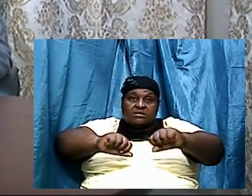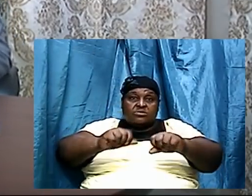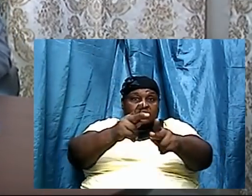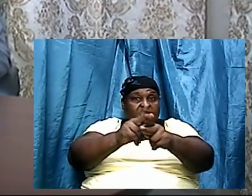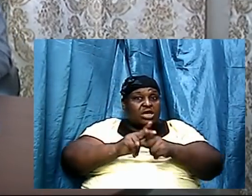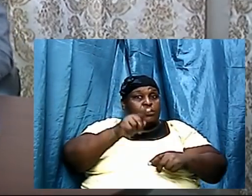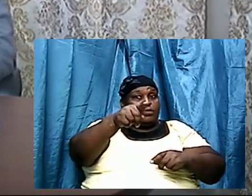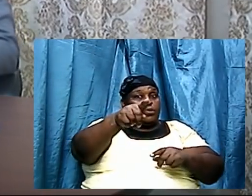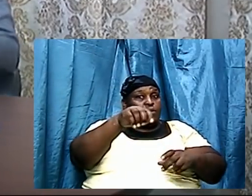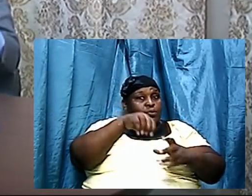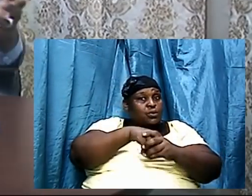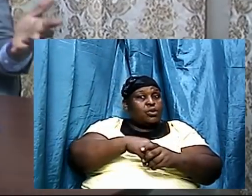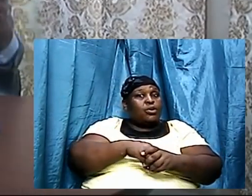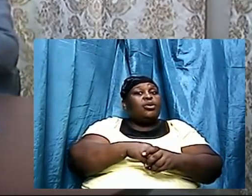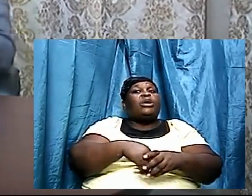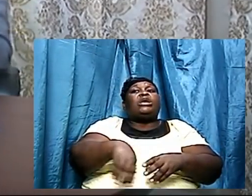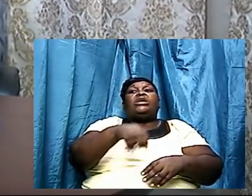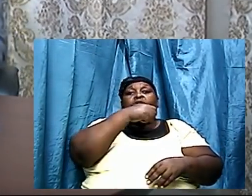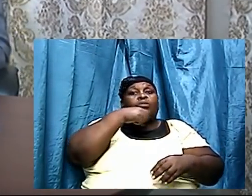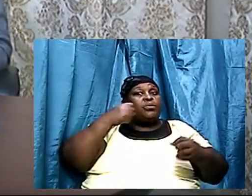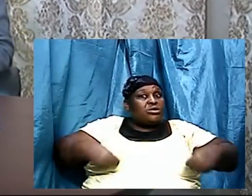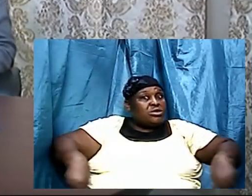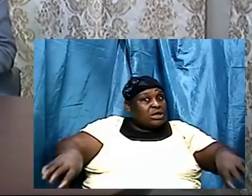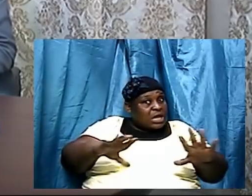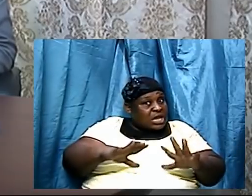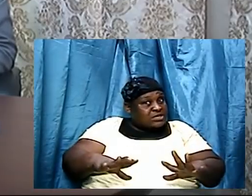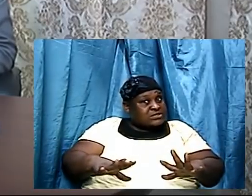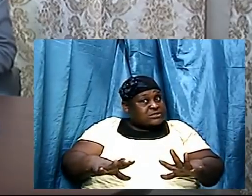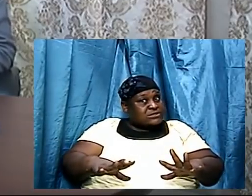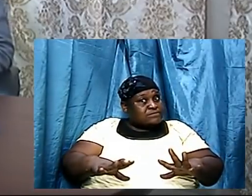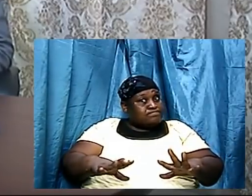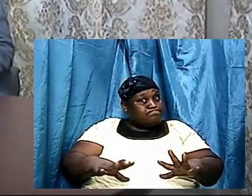I tell you all the time when I flew over that desert and I